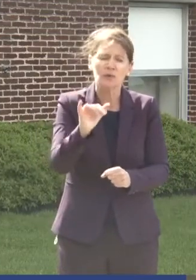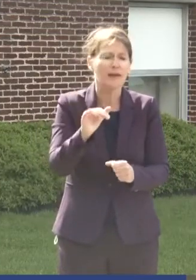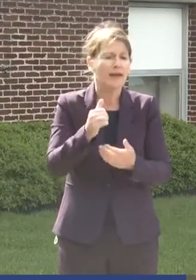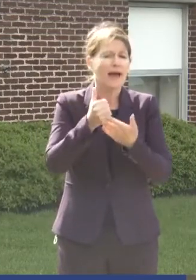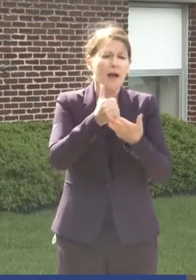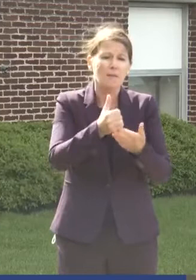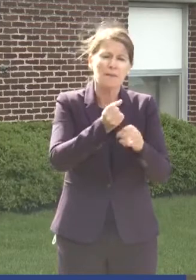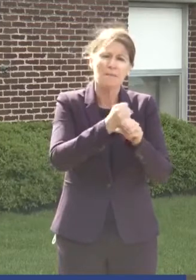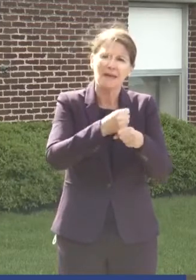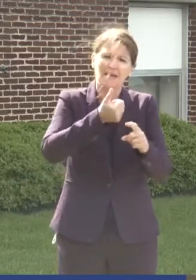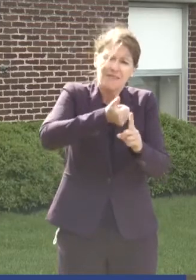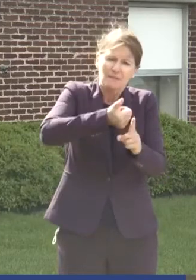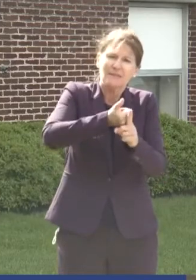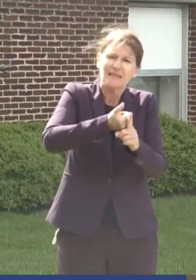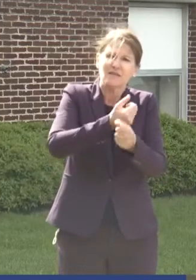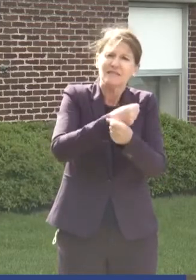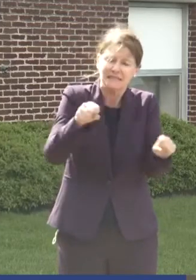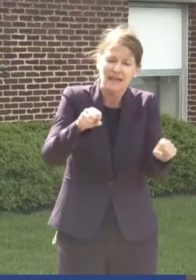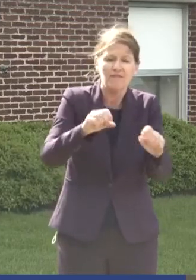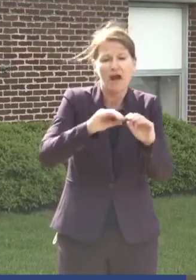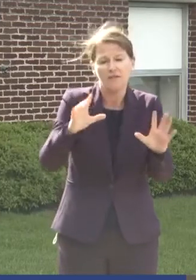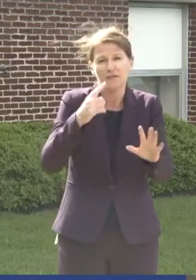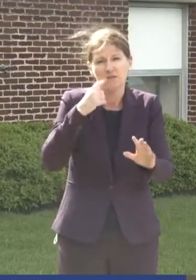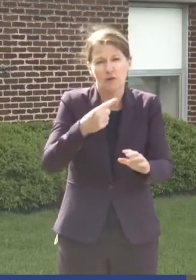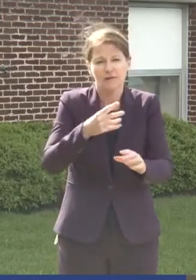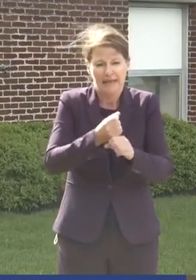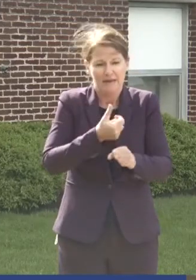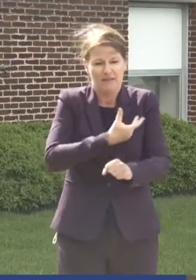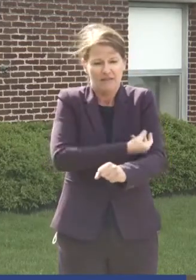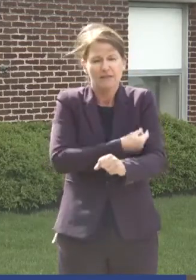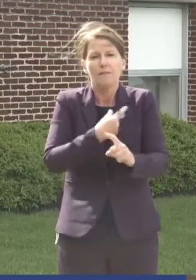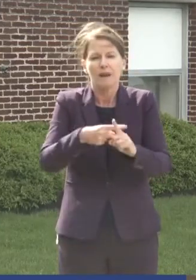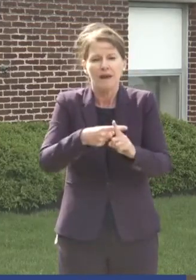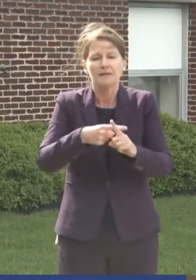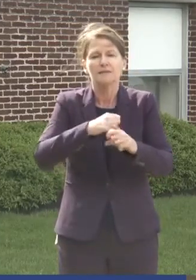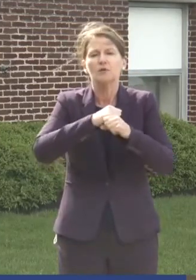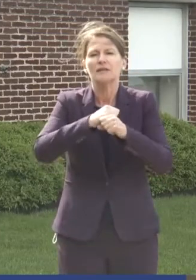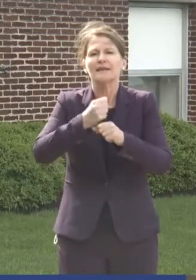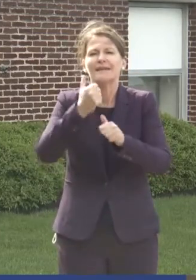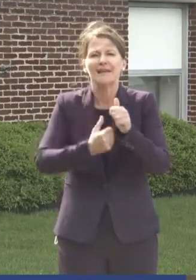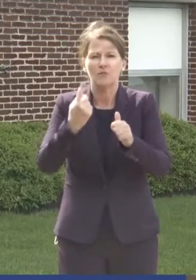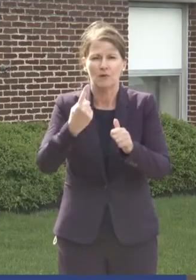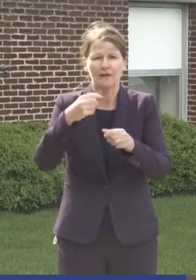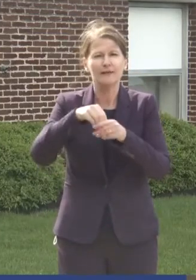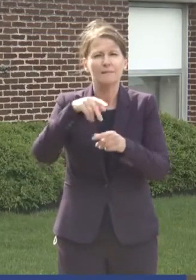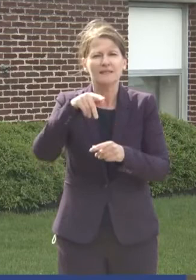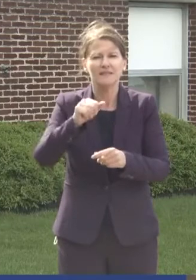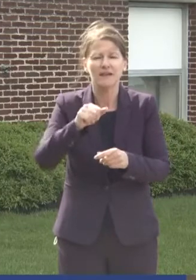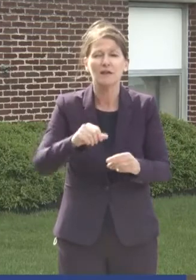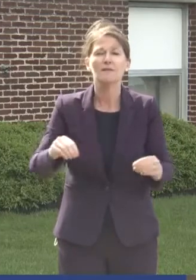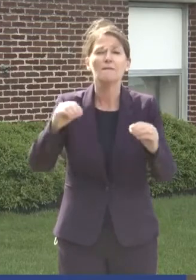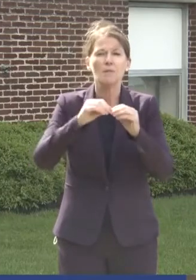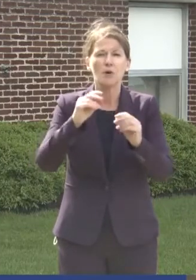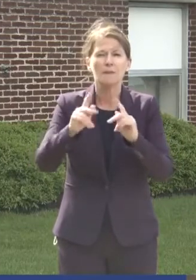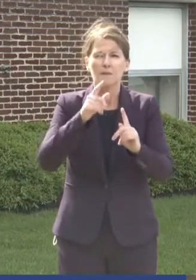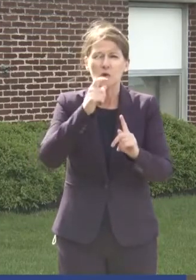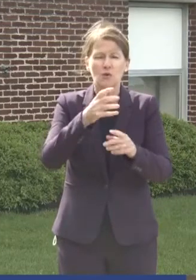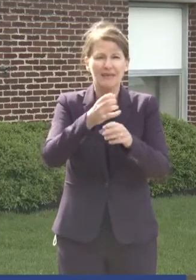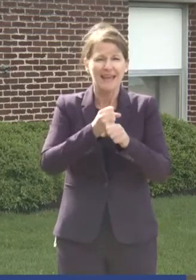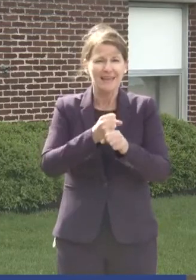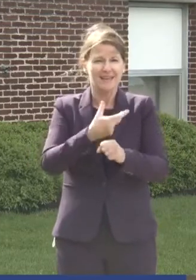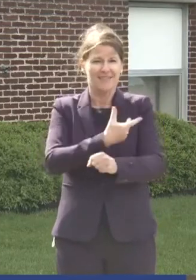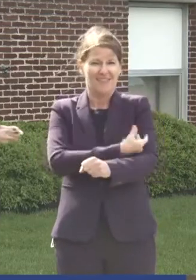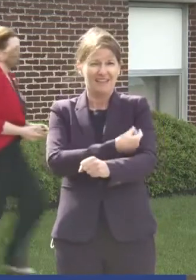safe. They're making themselves safe, obviously, by getting the vaccine. But they're helping to make everybody in Pennsylvania safe. The more people who get vaccinated,